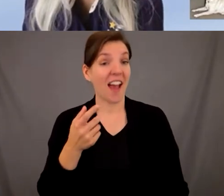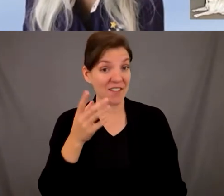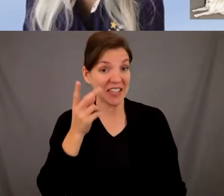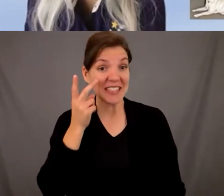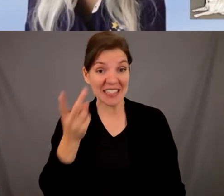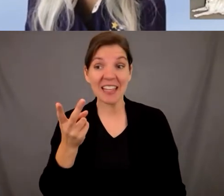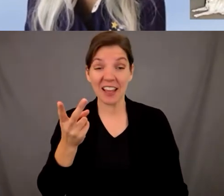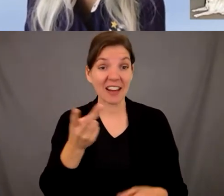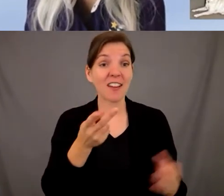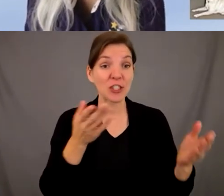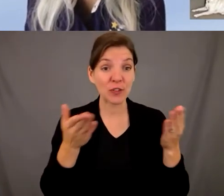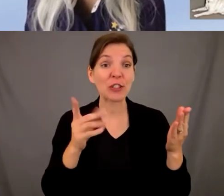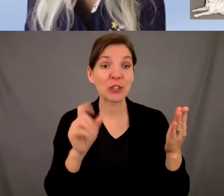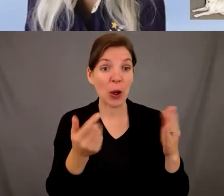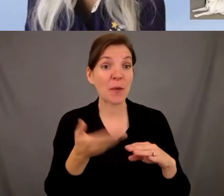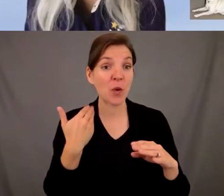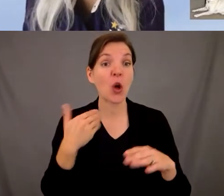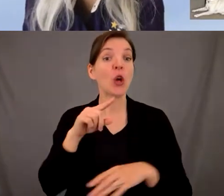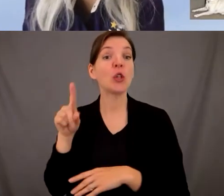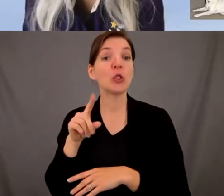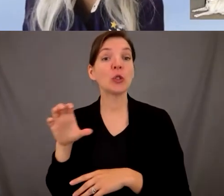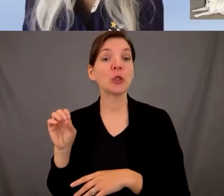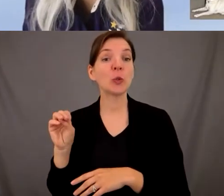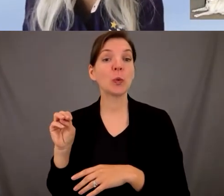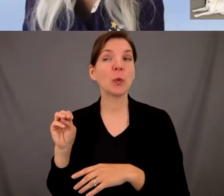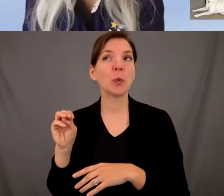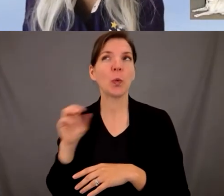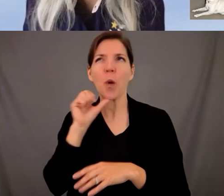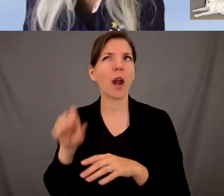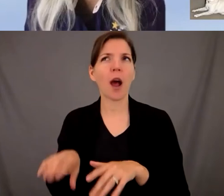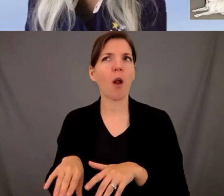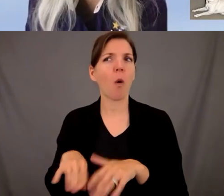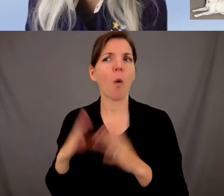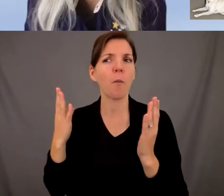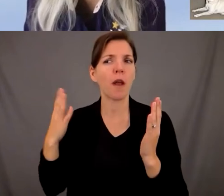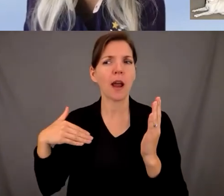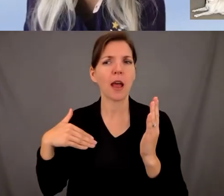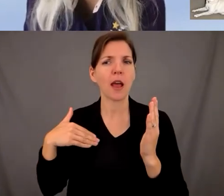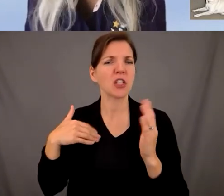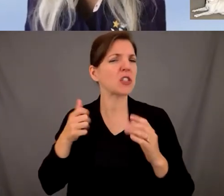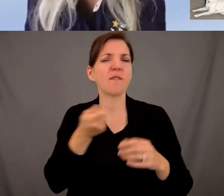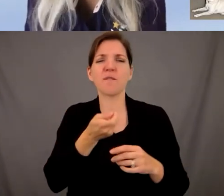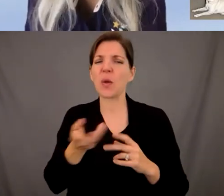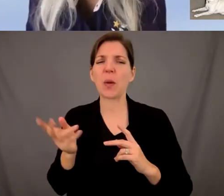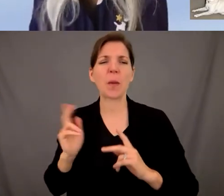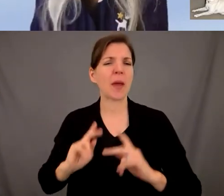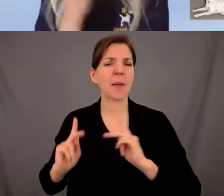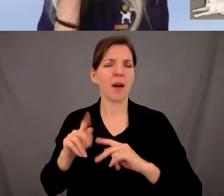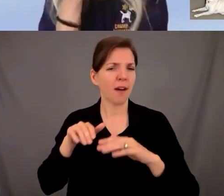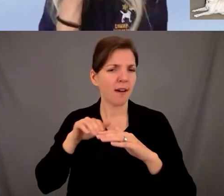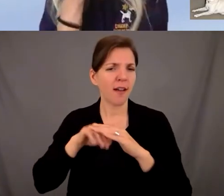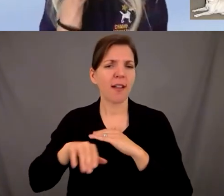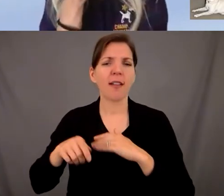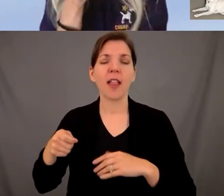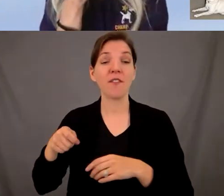um we were there before the zoo opened if i remember correctly so that we weren't dealing with other people and we were doing very specific